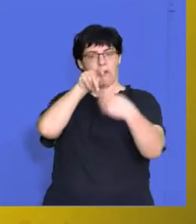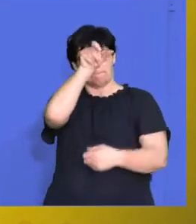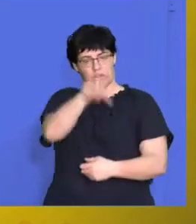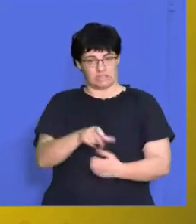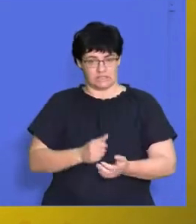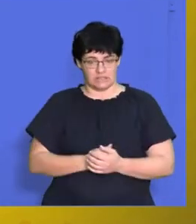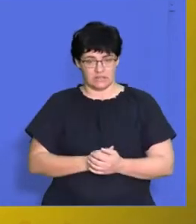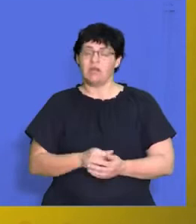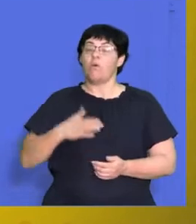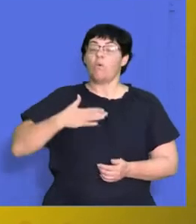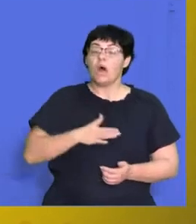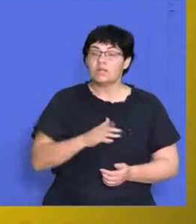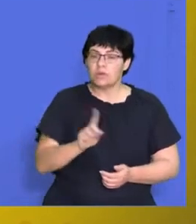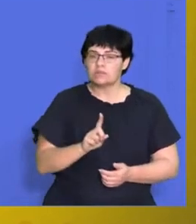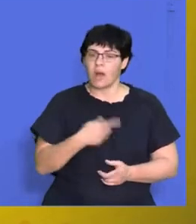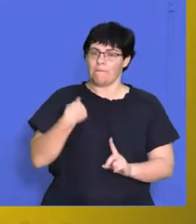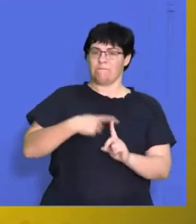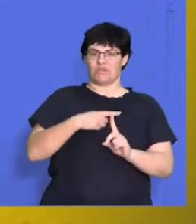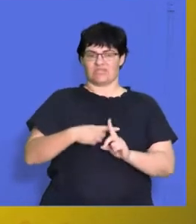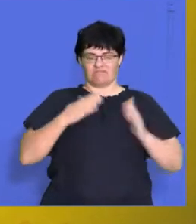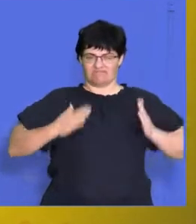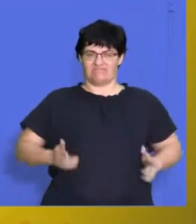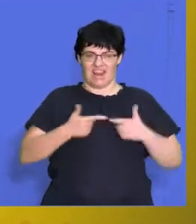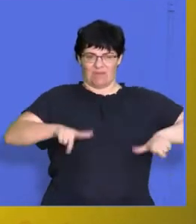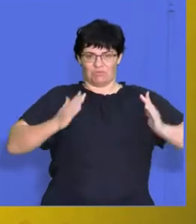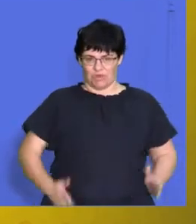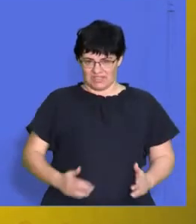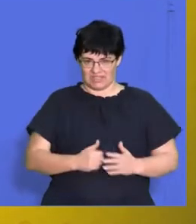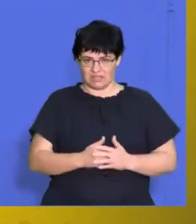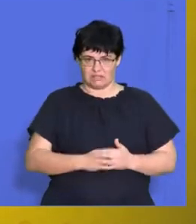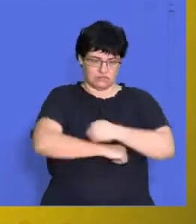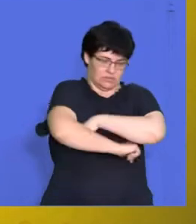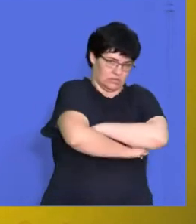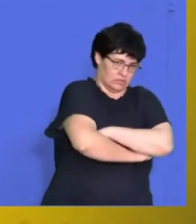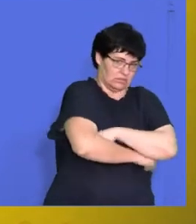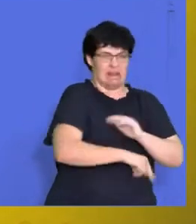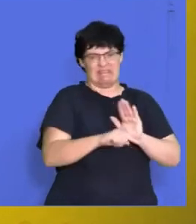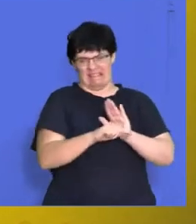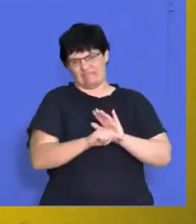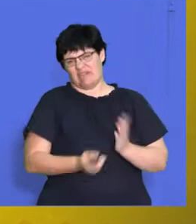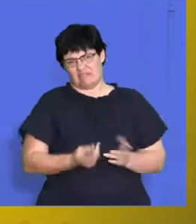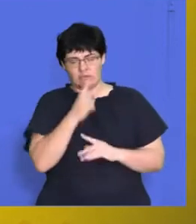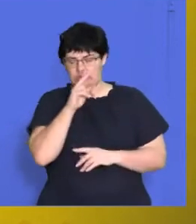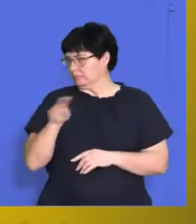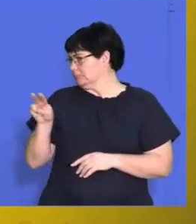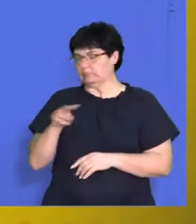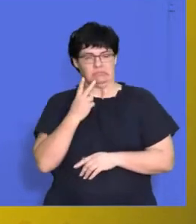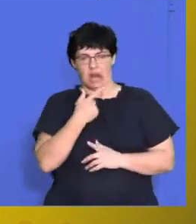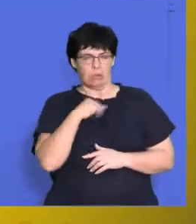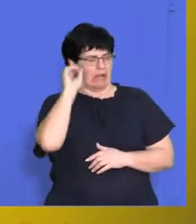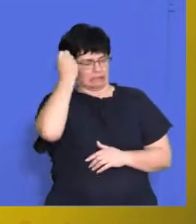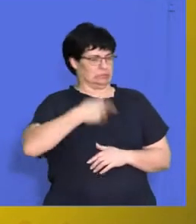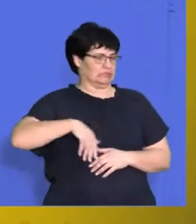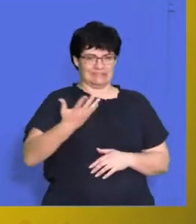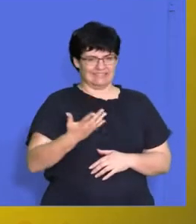interviewer, and you want to have a positive body language. All right, if you're crossing your arms and you're looking away and you're looking disinterested,